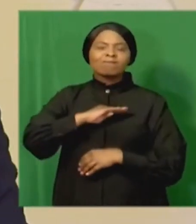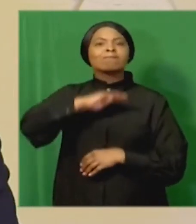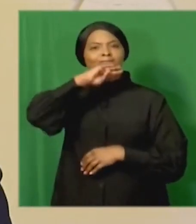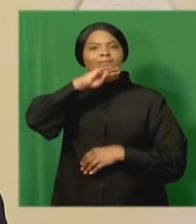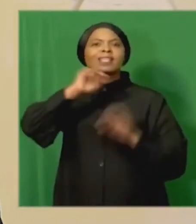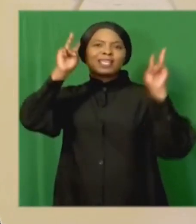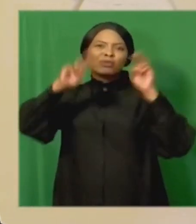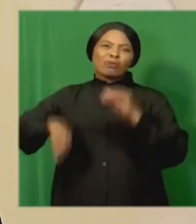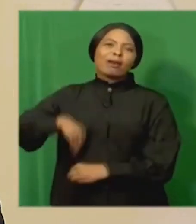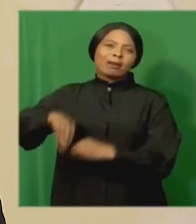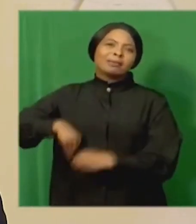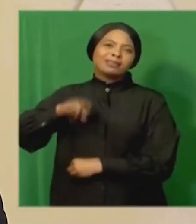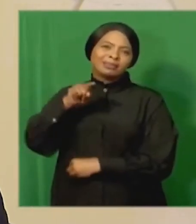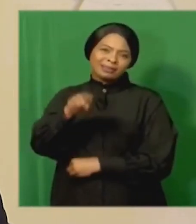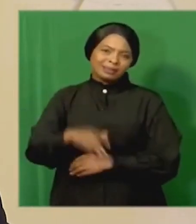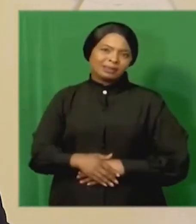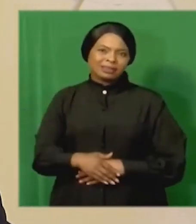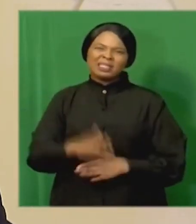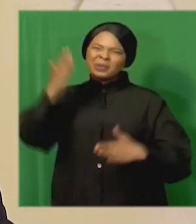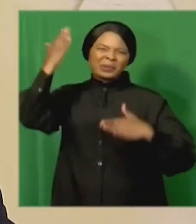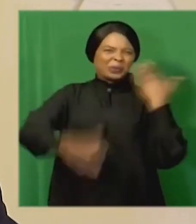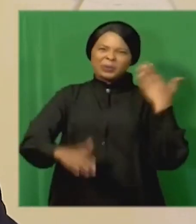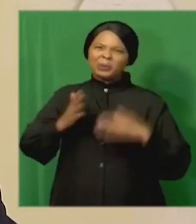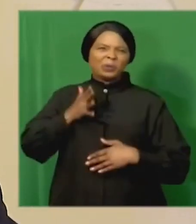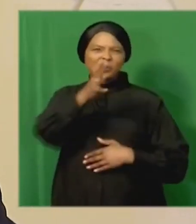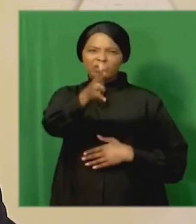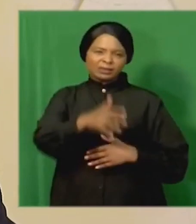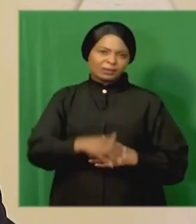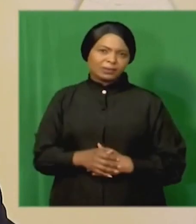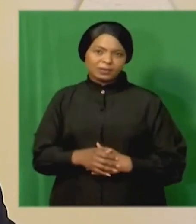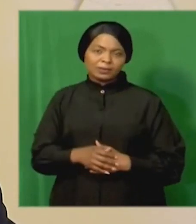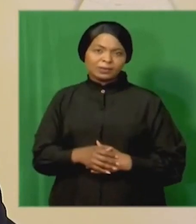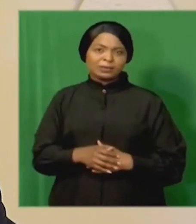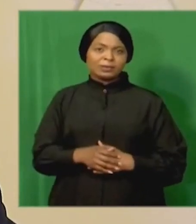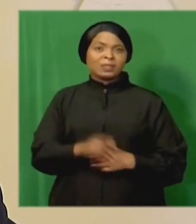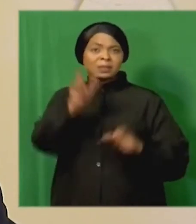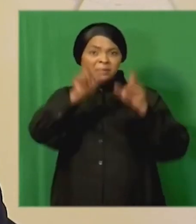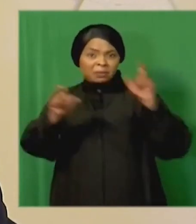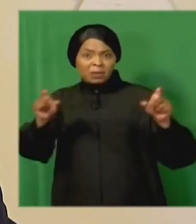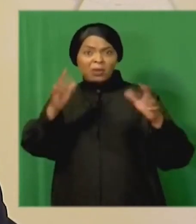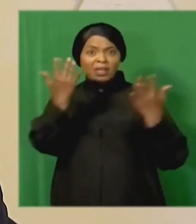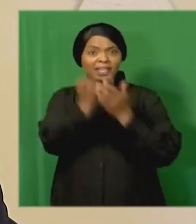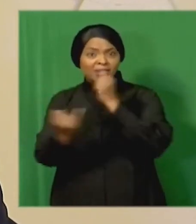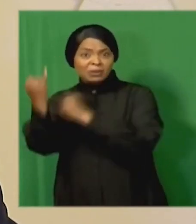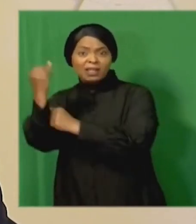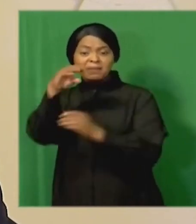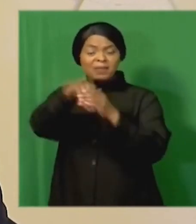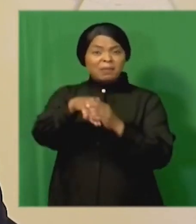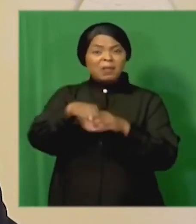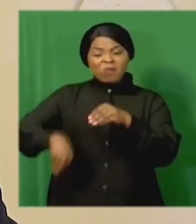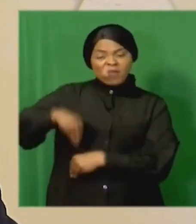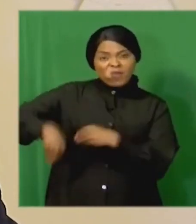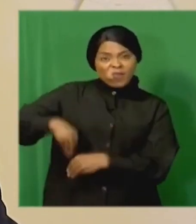corruption and want it to end those who are involved in corruption or